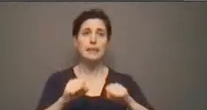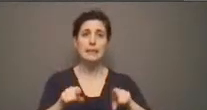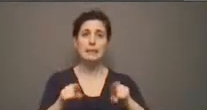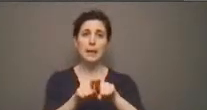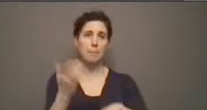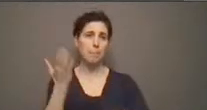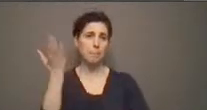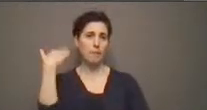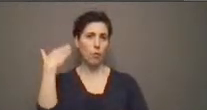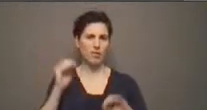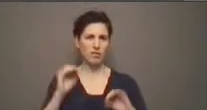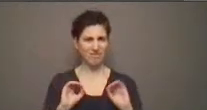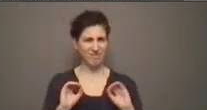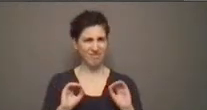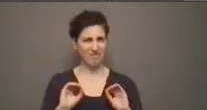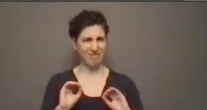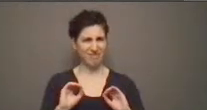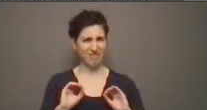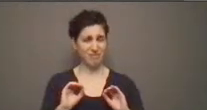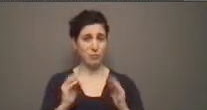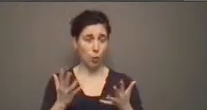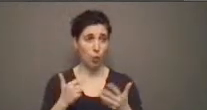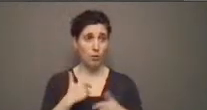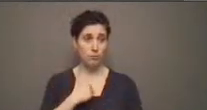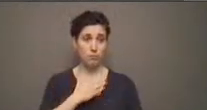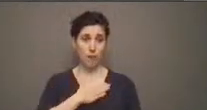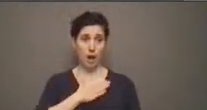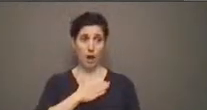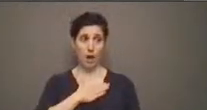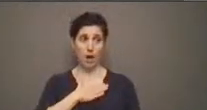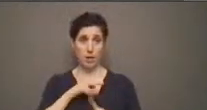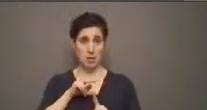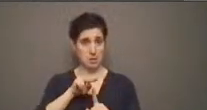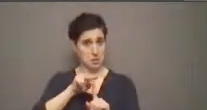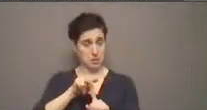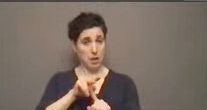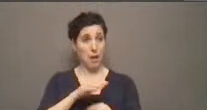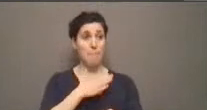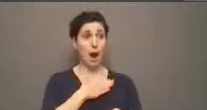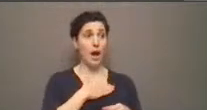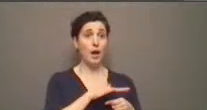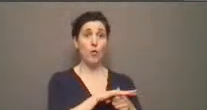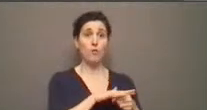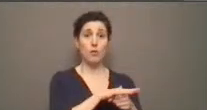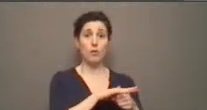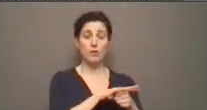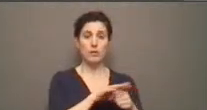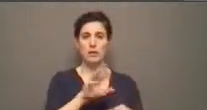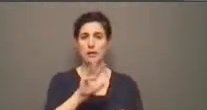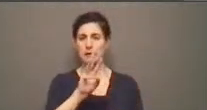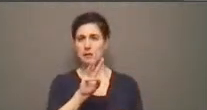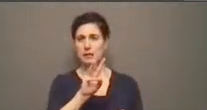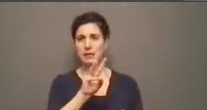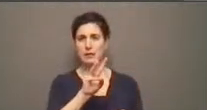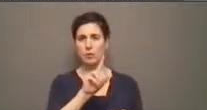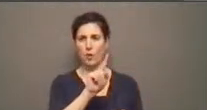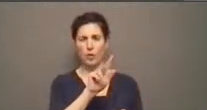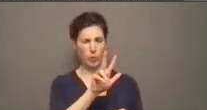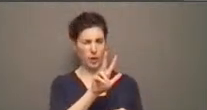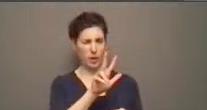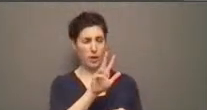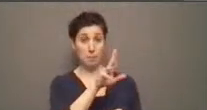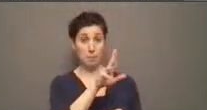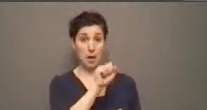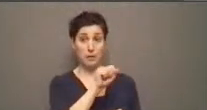changed. So speaking personally, service quality on my local bus, the 63, is atrocious.